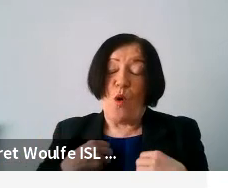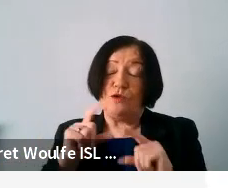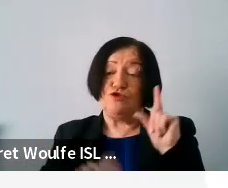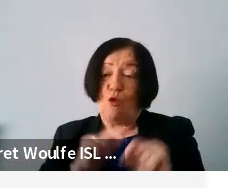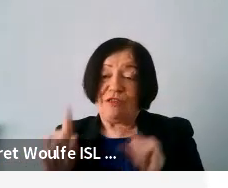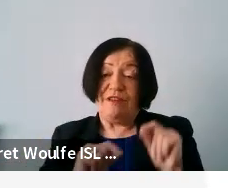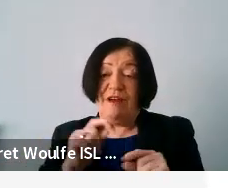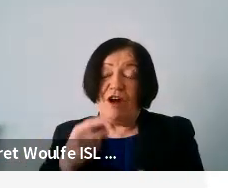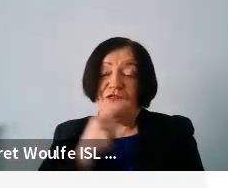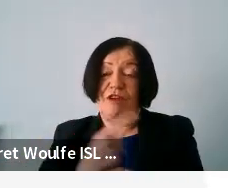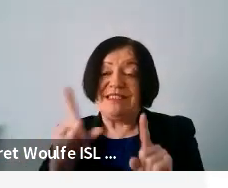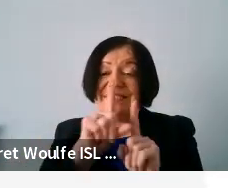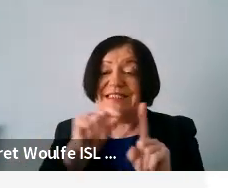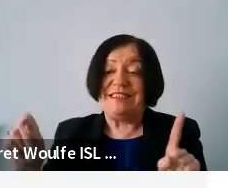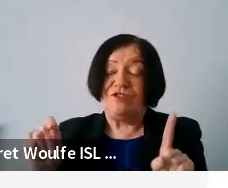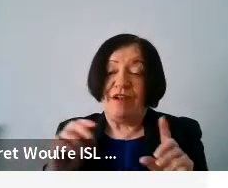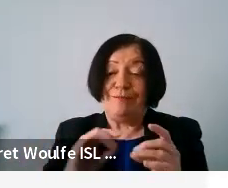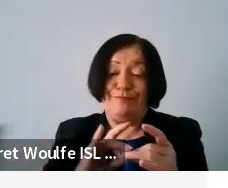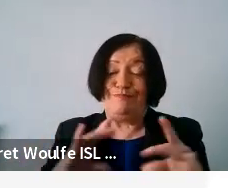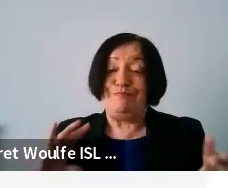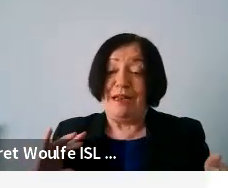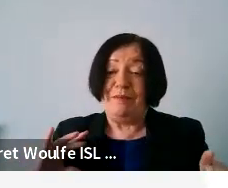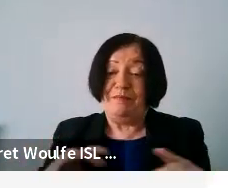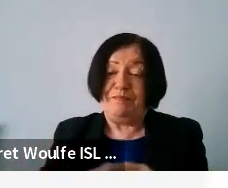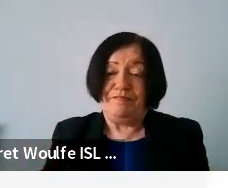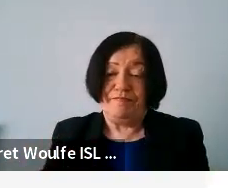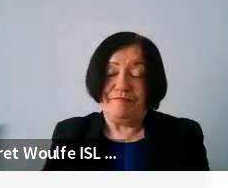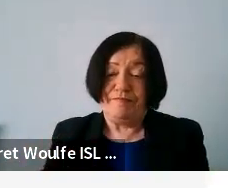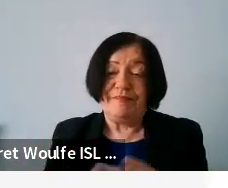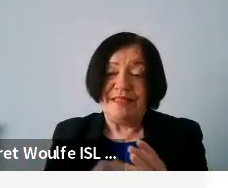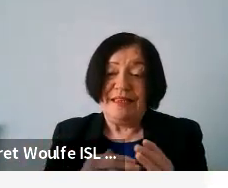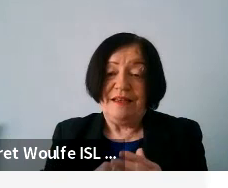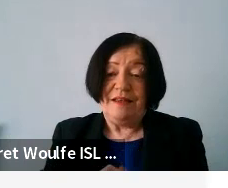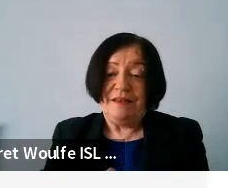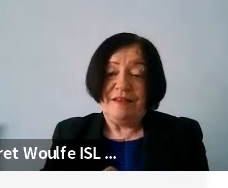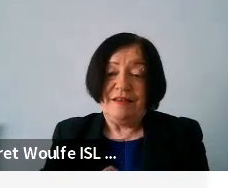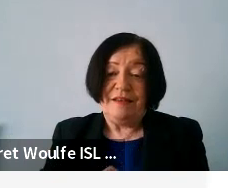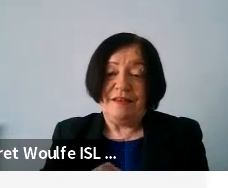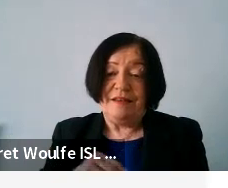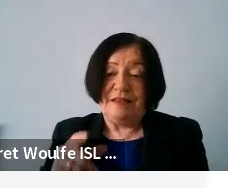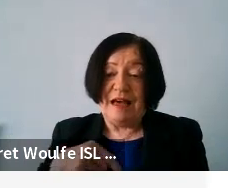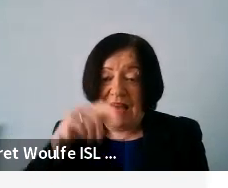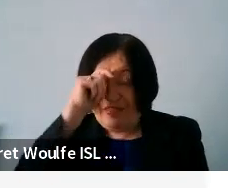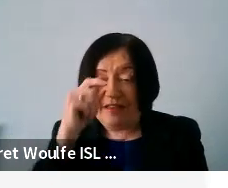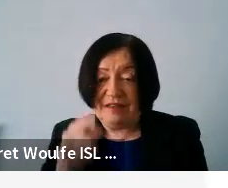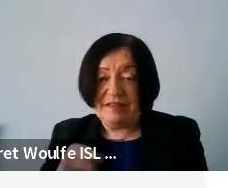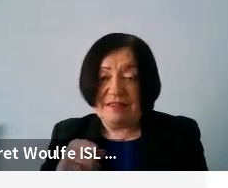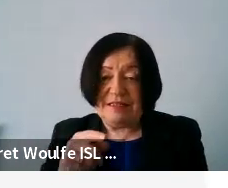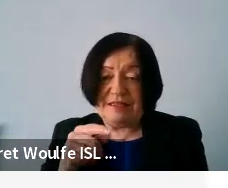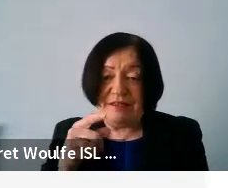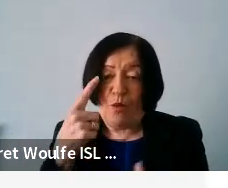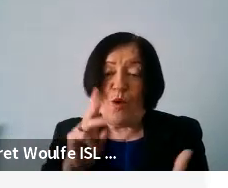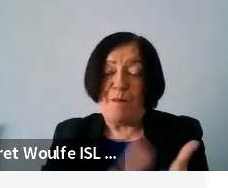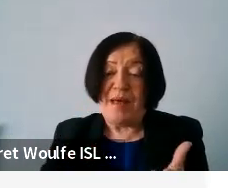or because there is a digital divide. So, yeah. Yeah, I'm just going to interrupt one minute